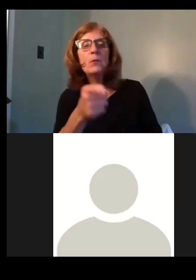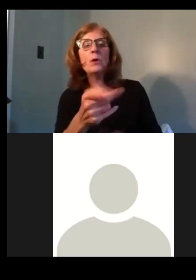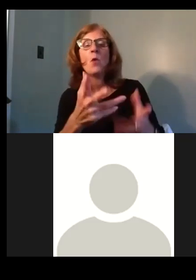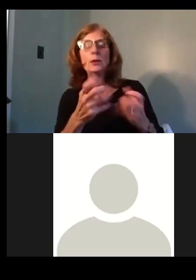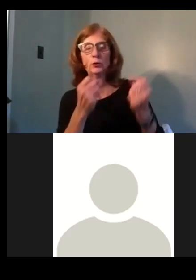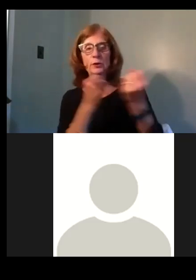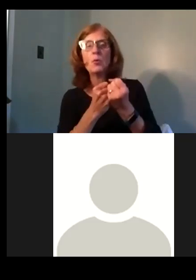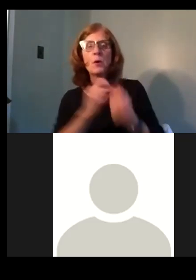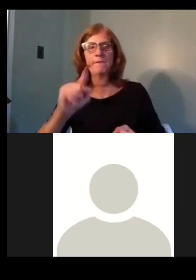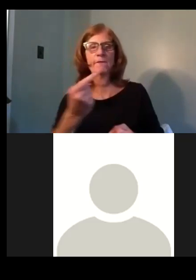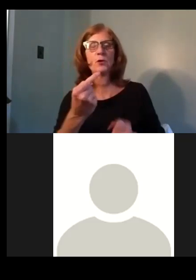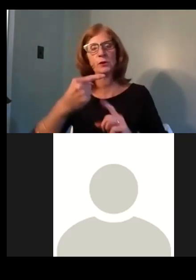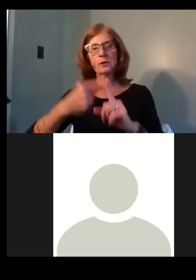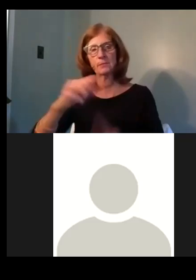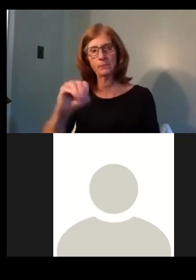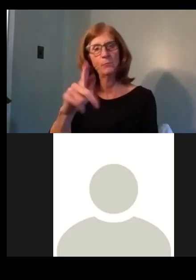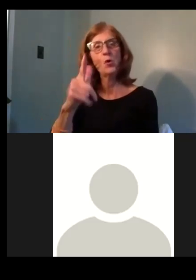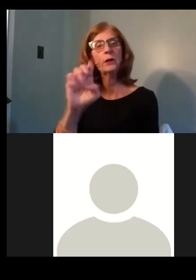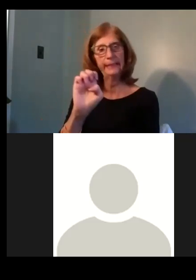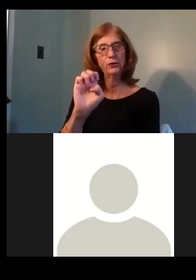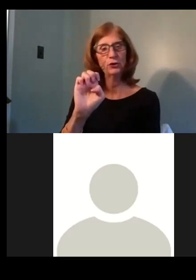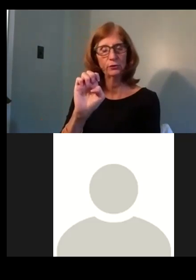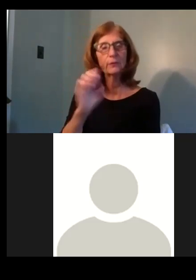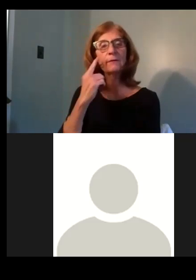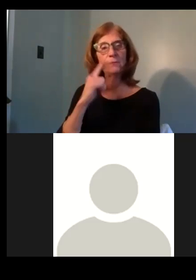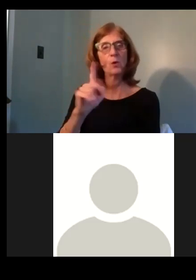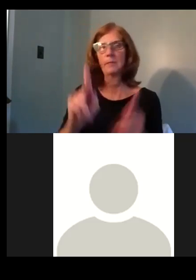and not require soft funds. Um,